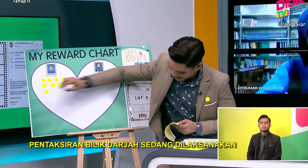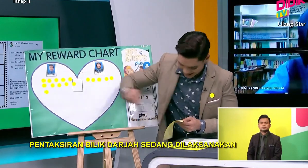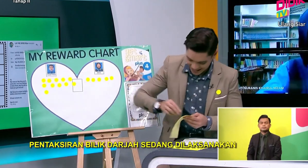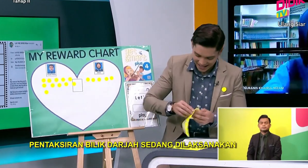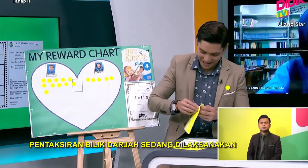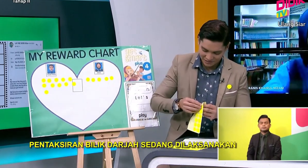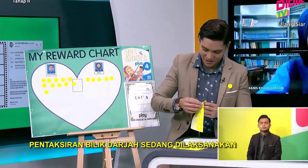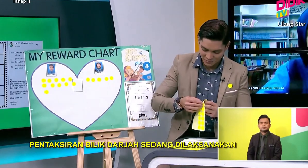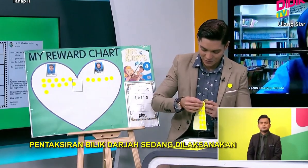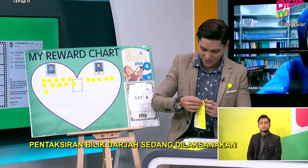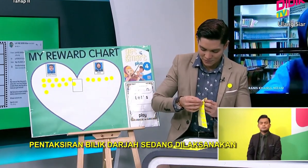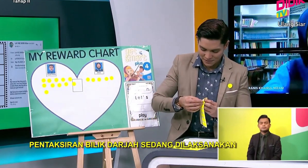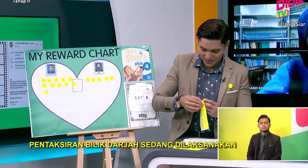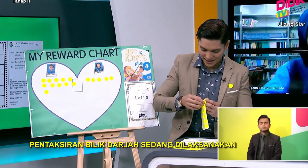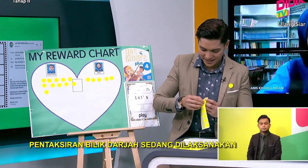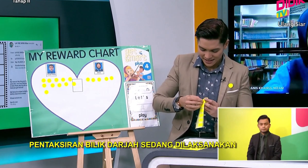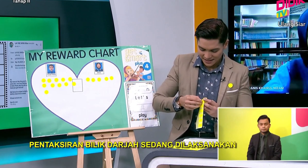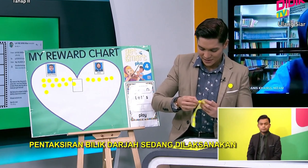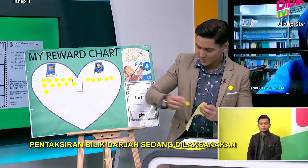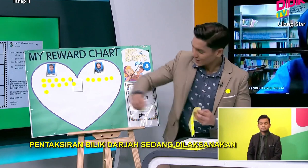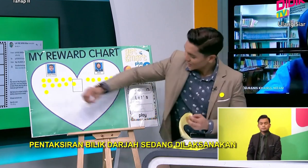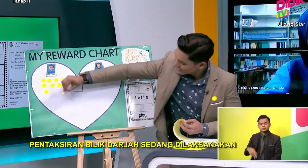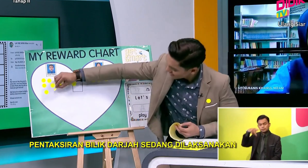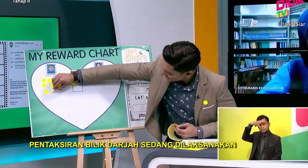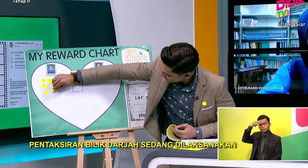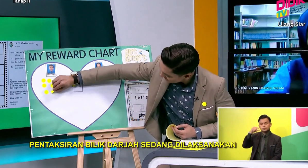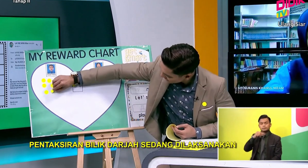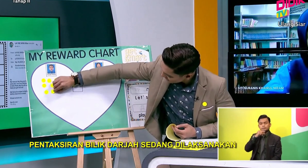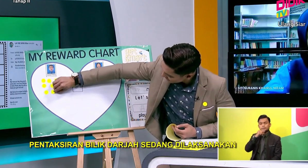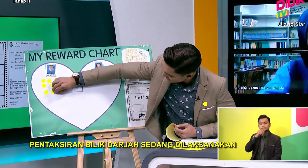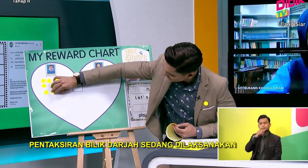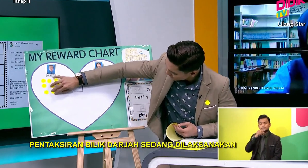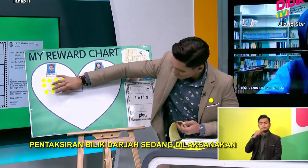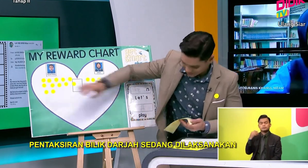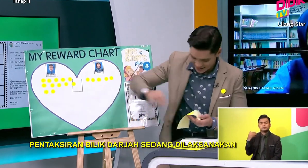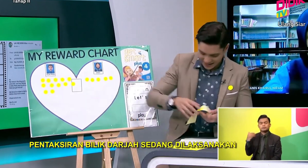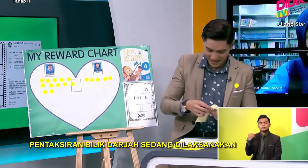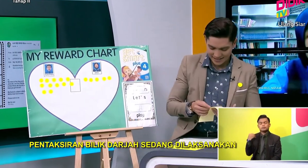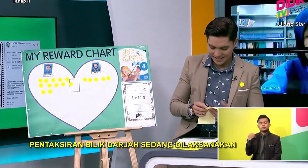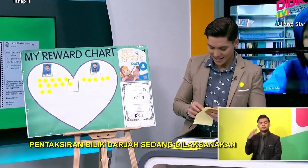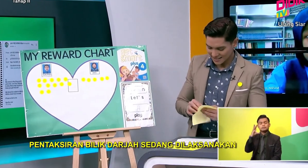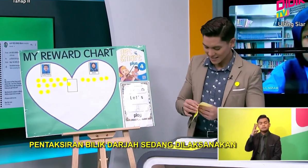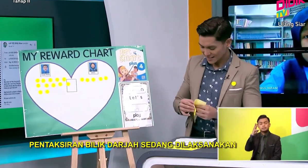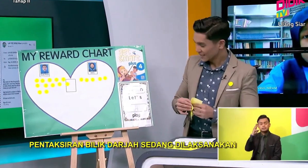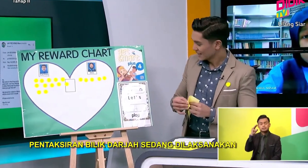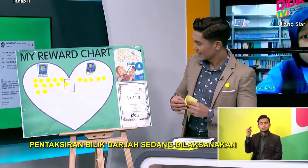Four. And one more for you Ping Ping. So, you got six stars from this exercise.